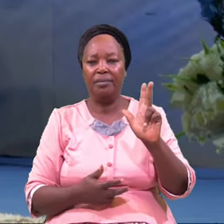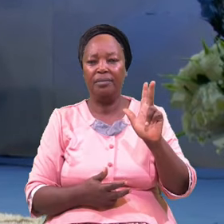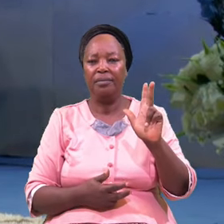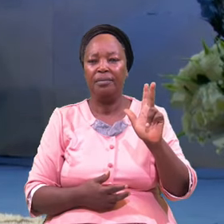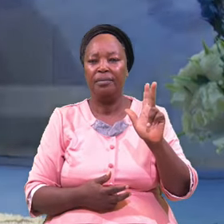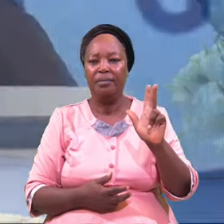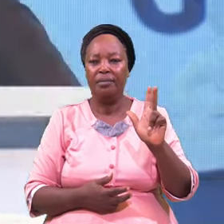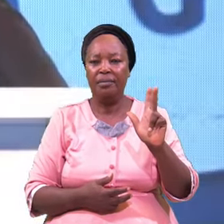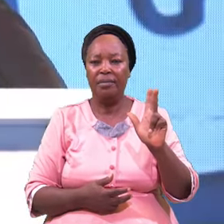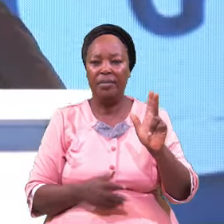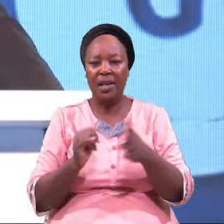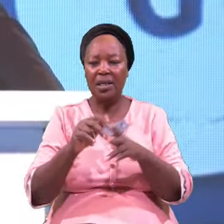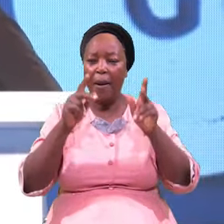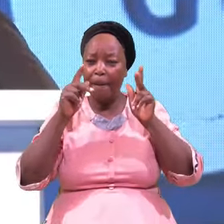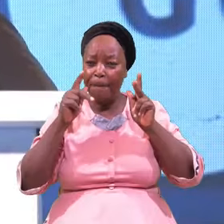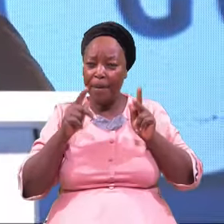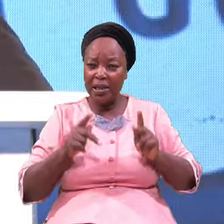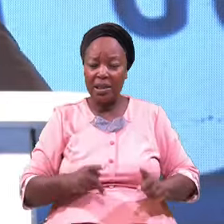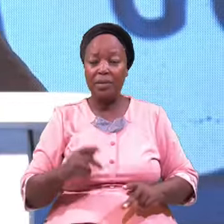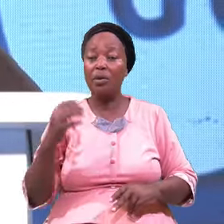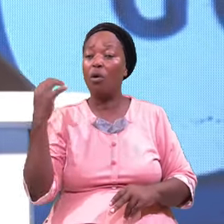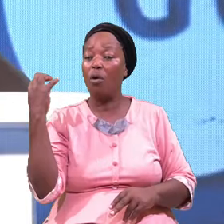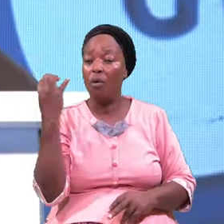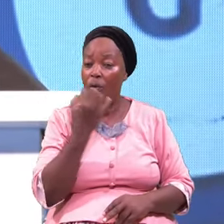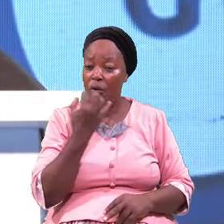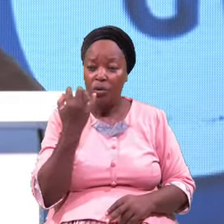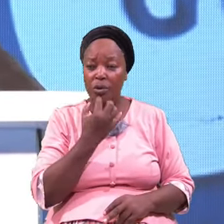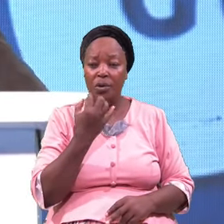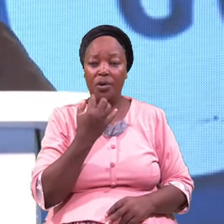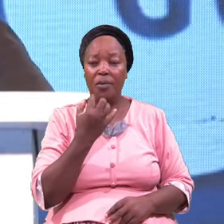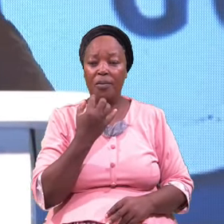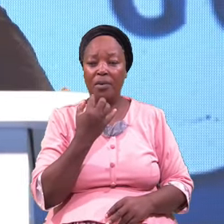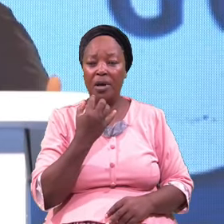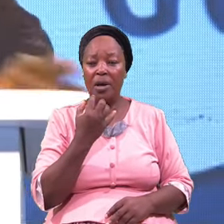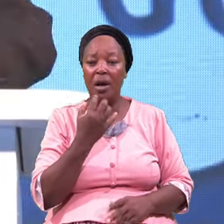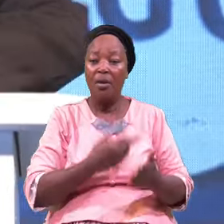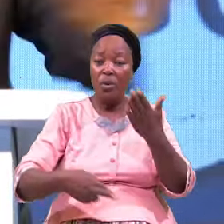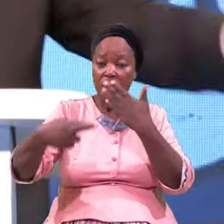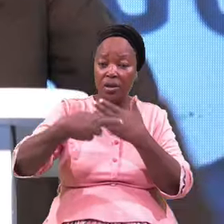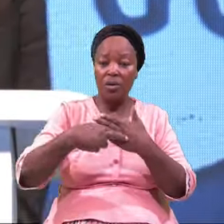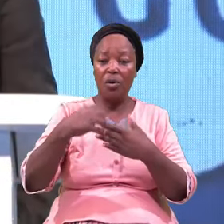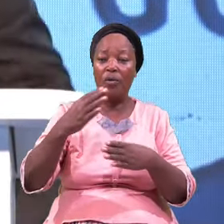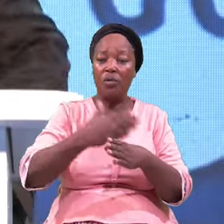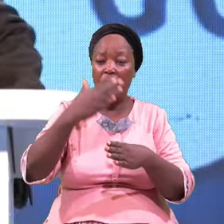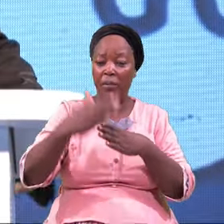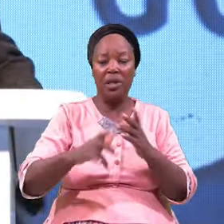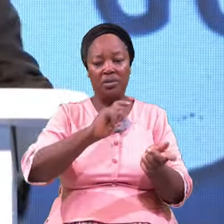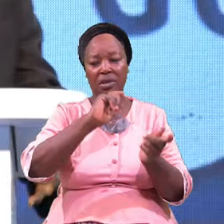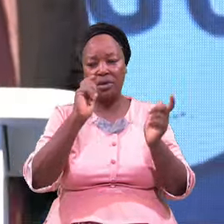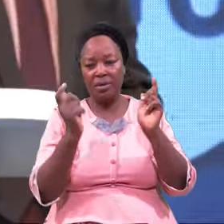Personal Incredible Restoration Of Total Transformation